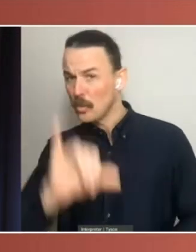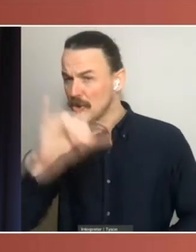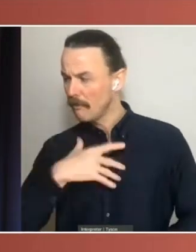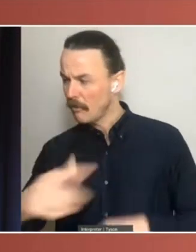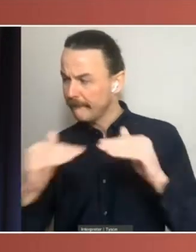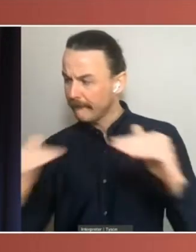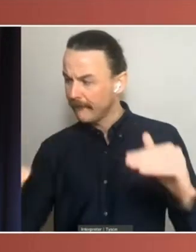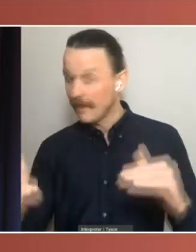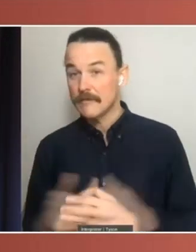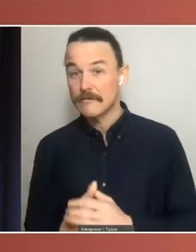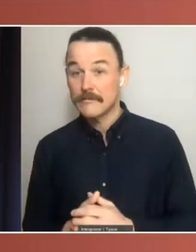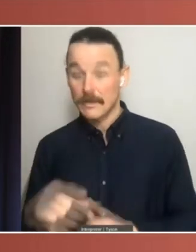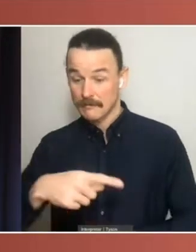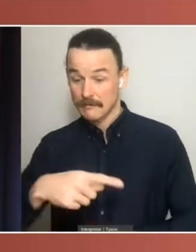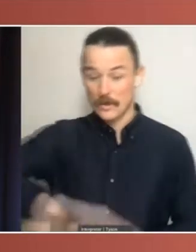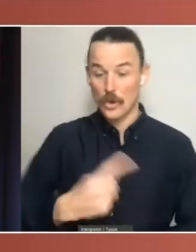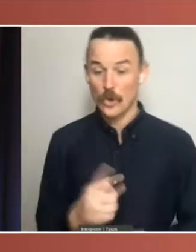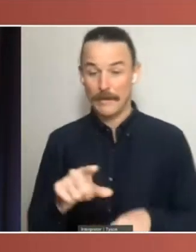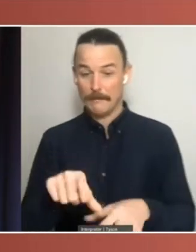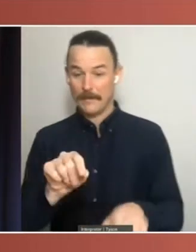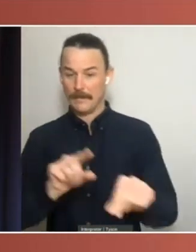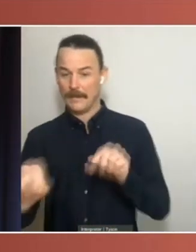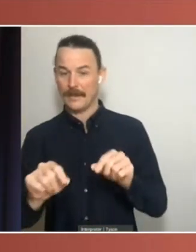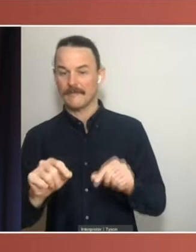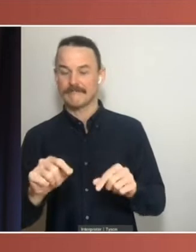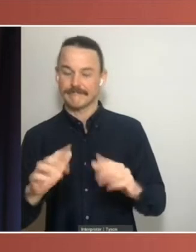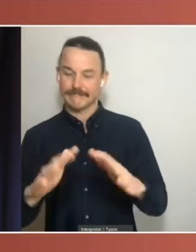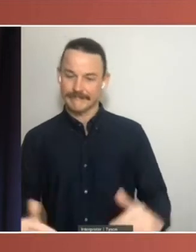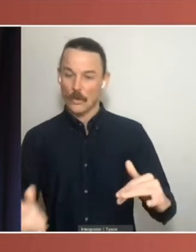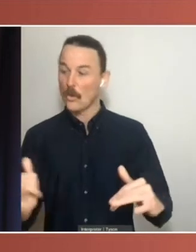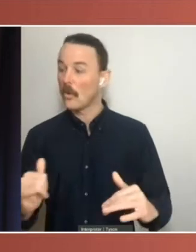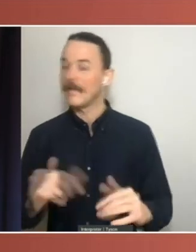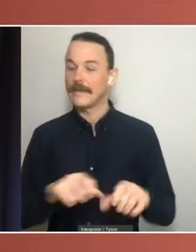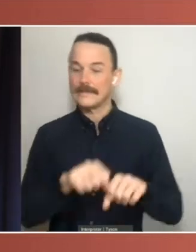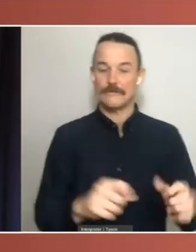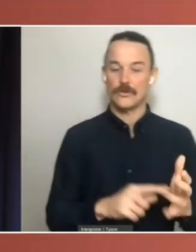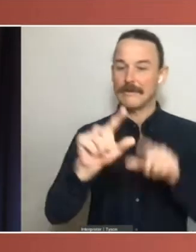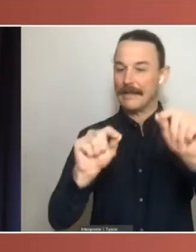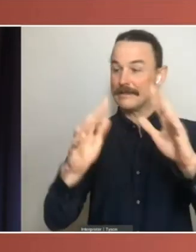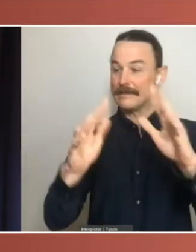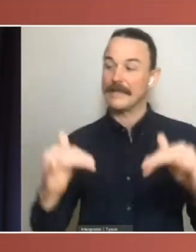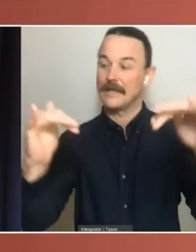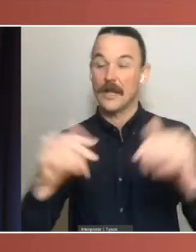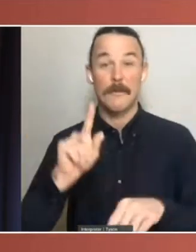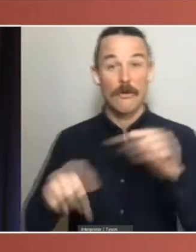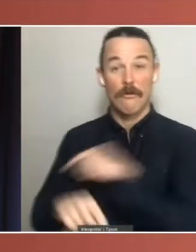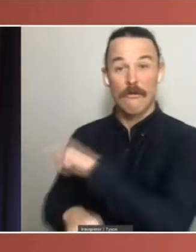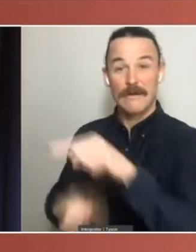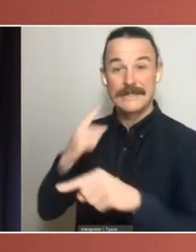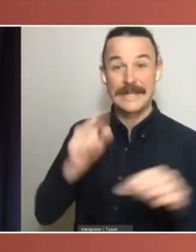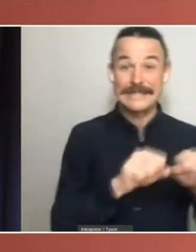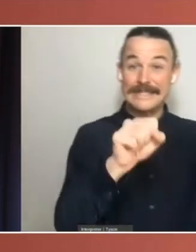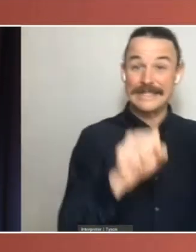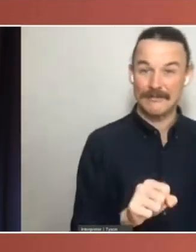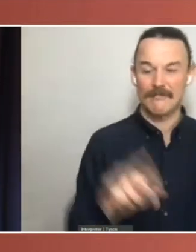elect the House of Representatives or the one used to elect the Senate. The most popular response was that the systems are equally fair,